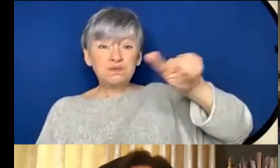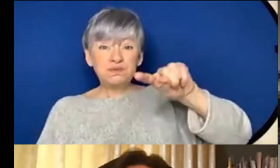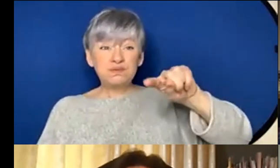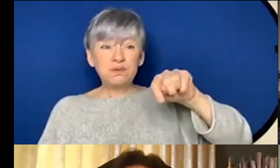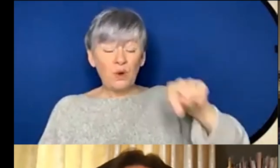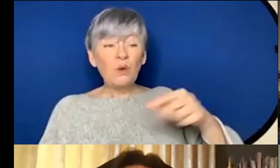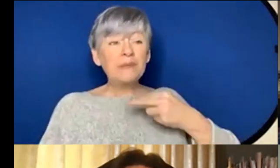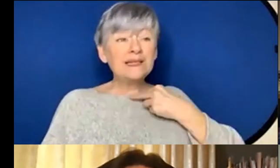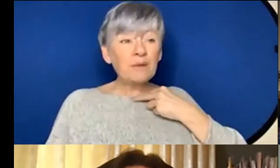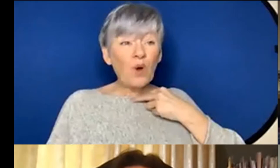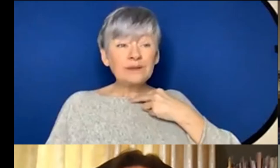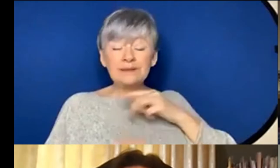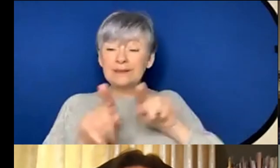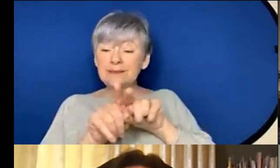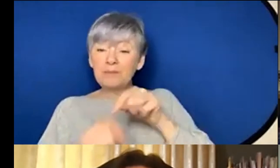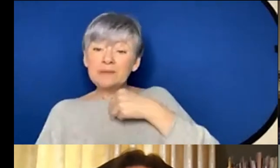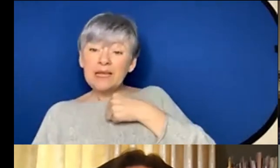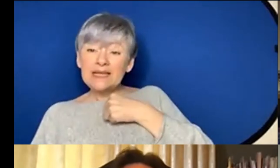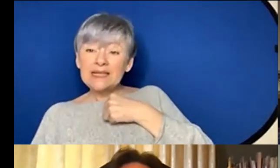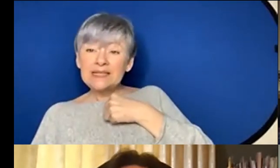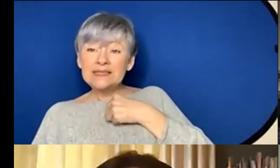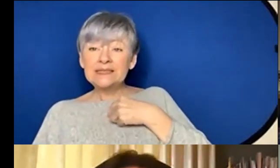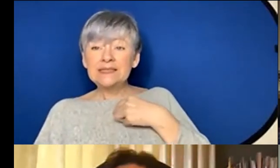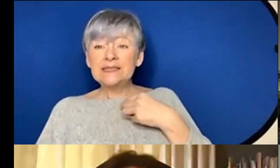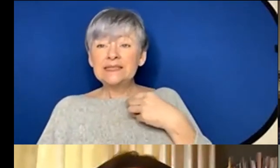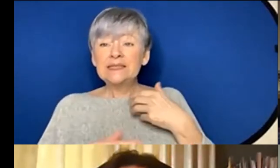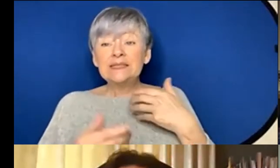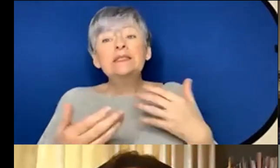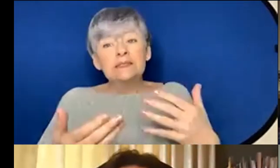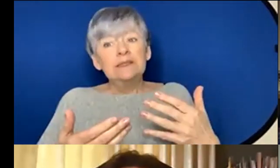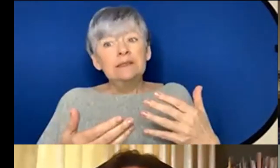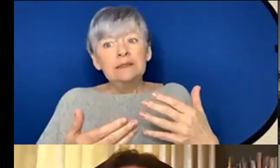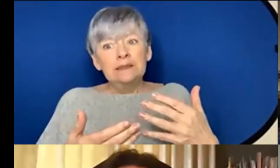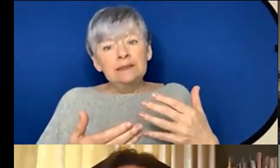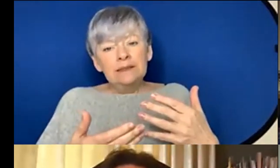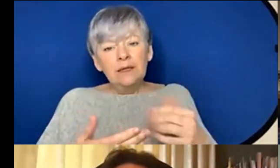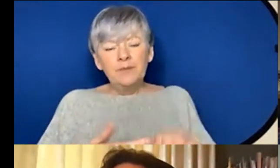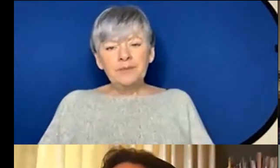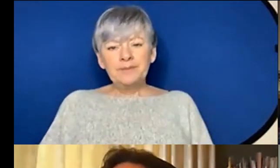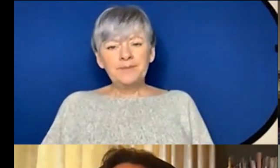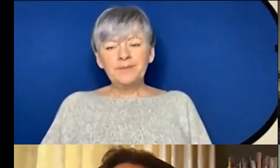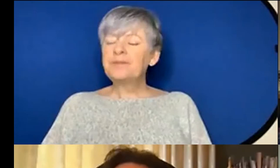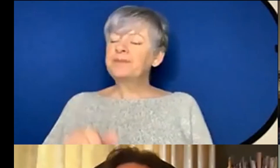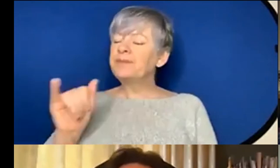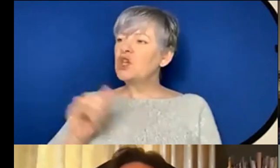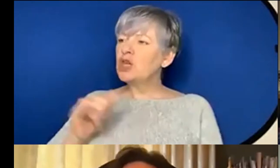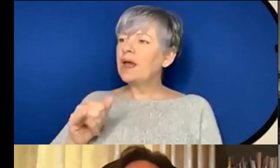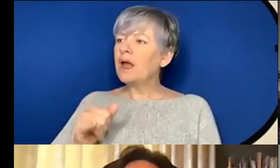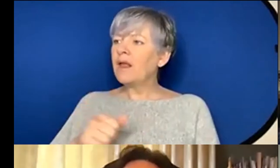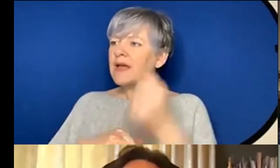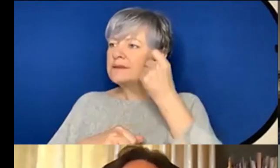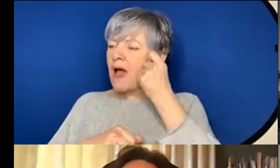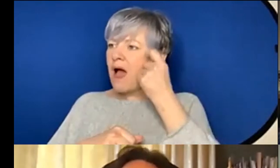disappointed as much as I am yeah yeah I I think that's that the idea of